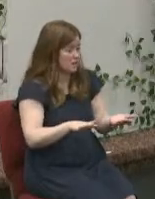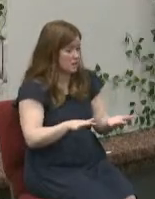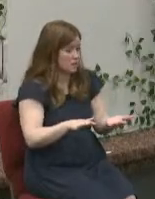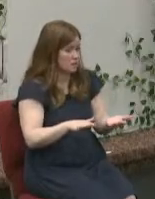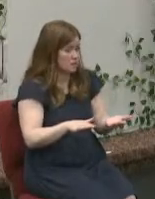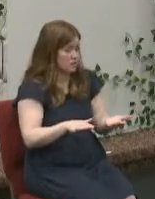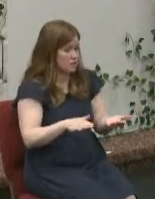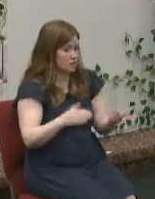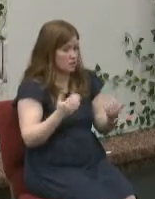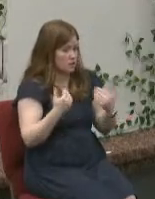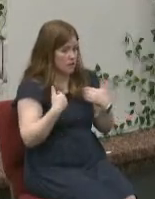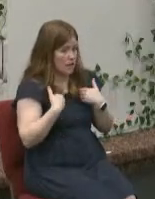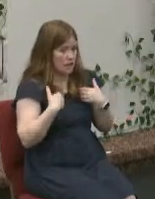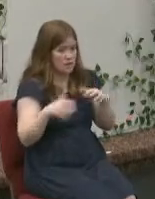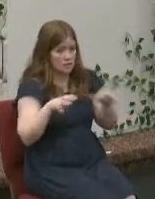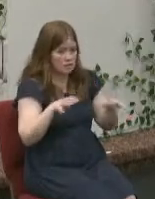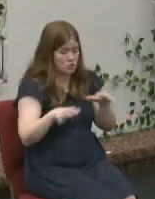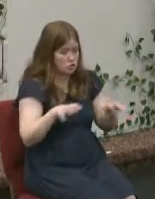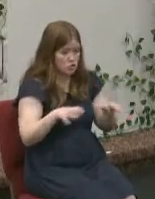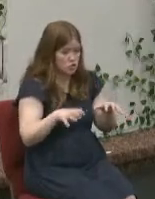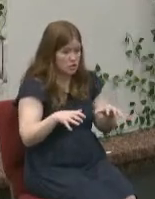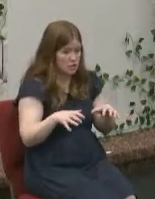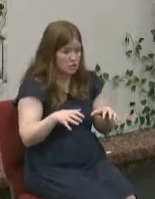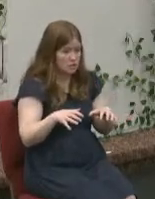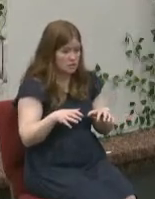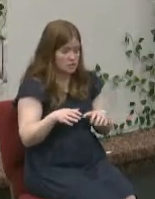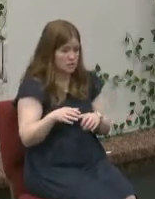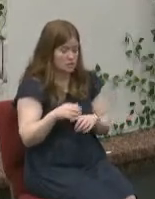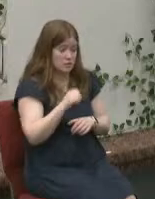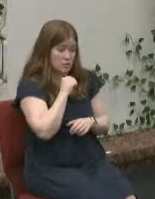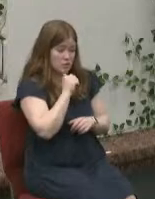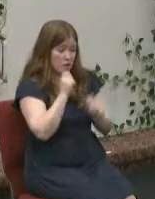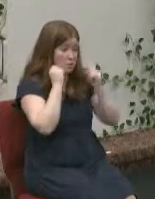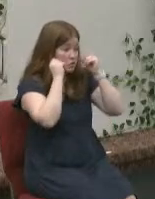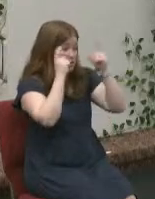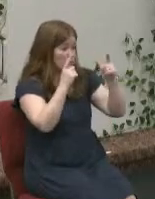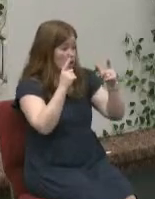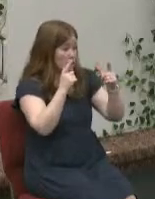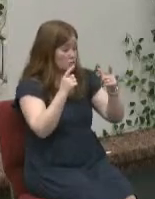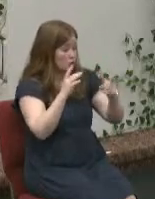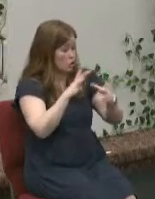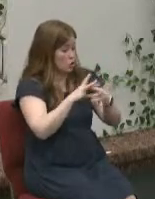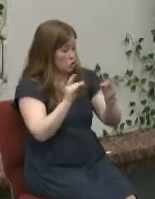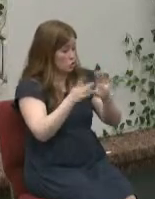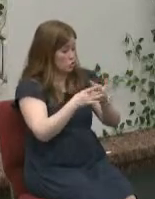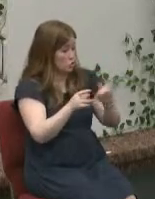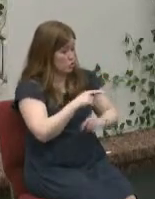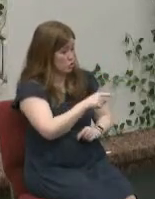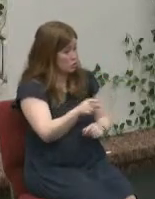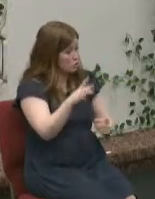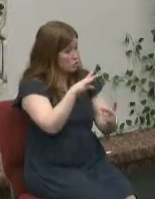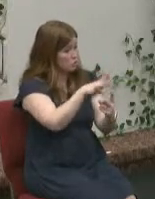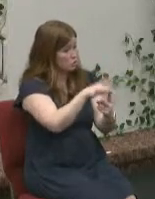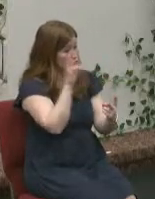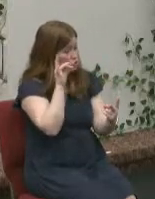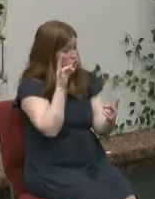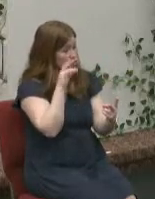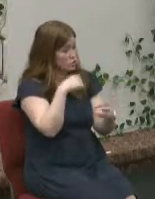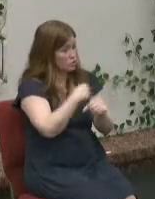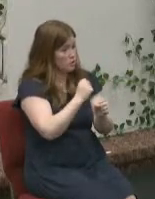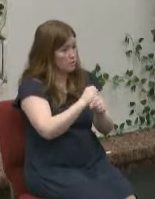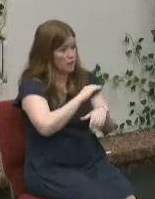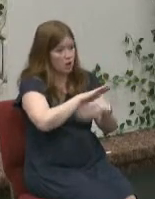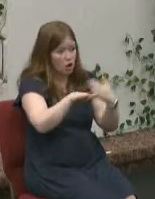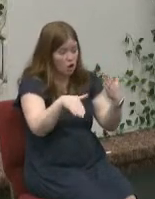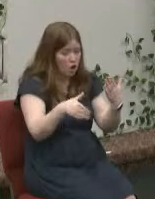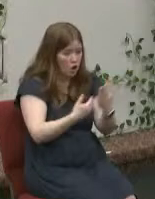you got the shakes lately i wouldn't be surprised because the story that you choose will make all the